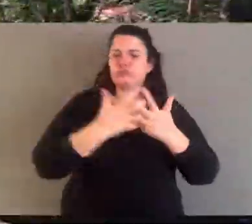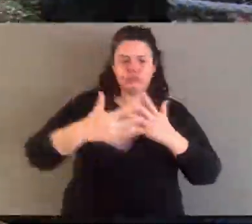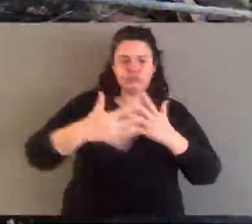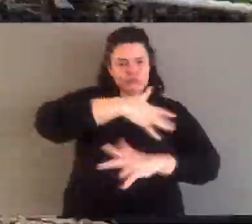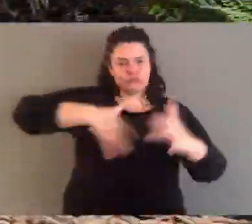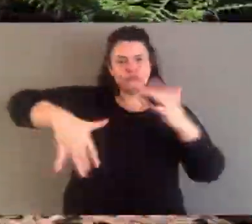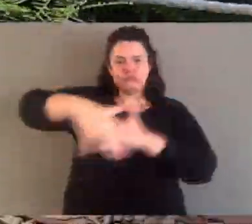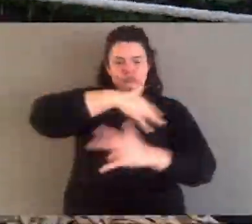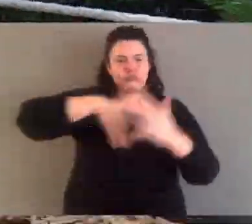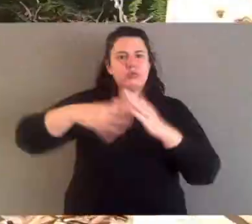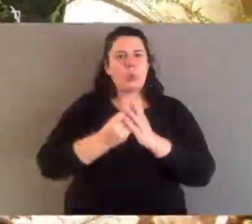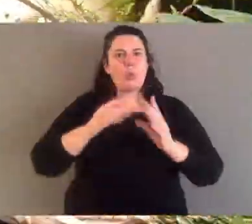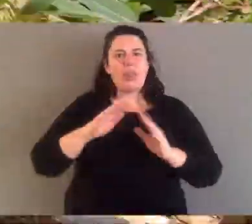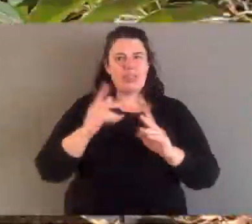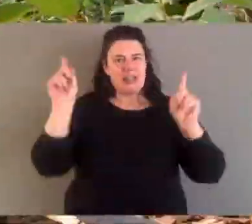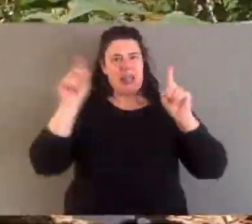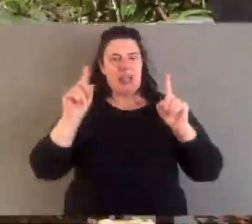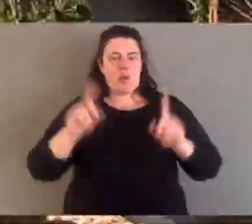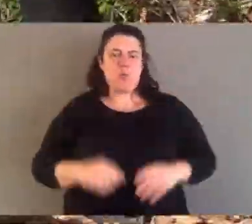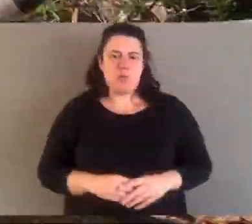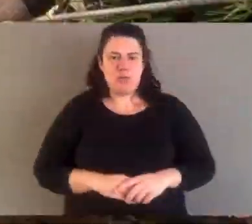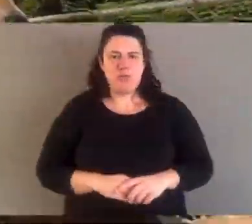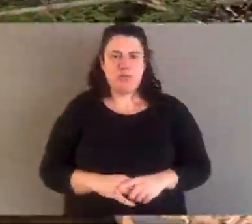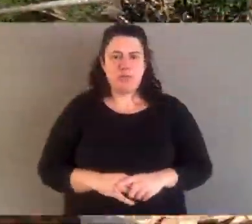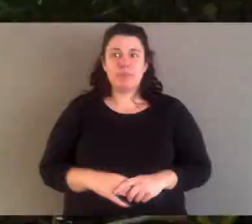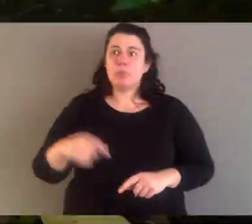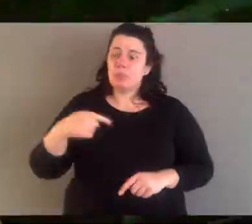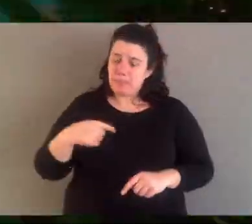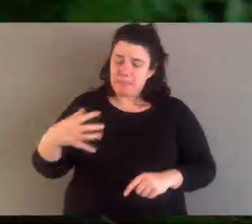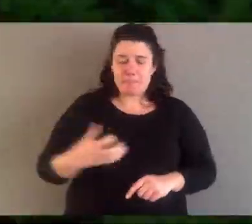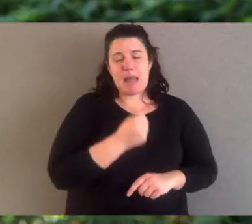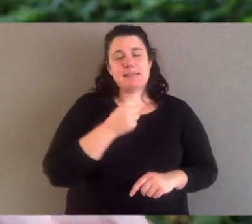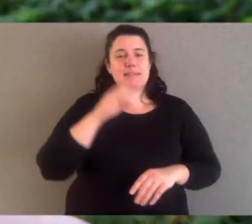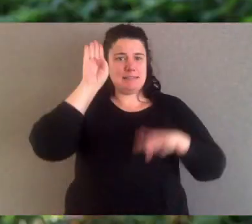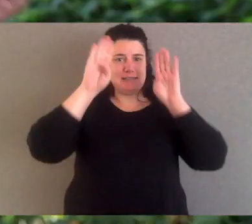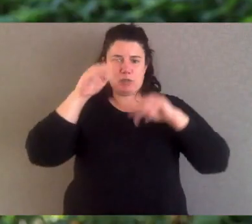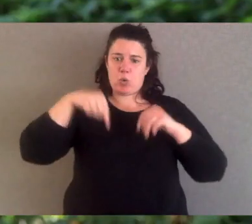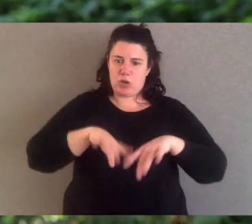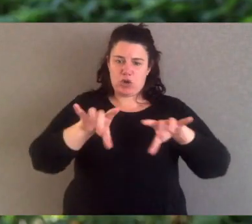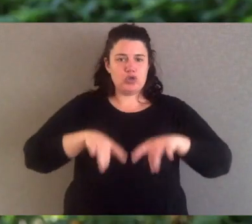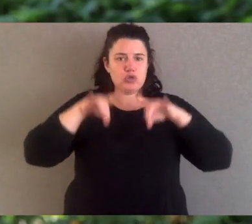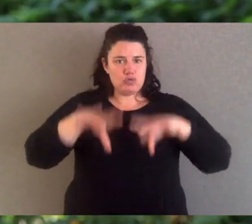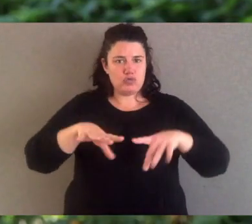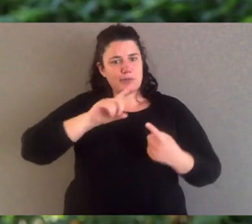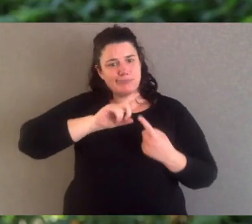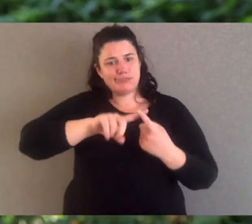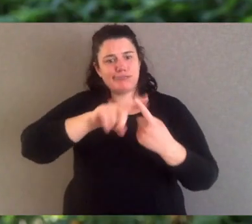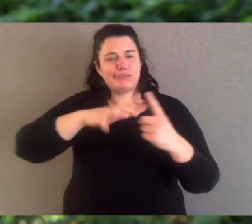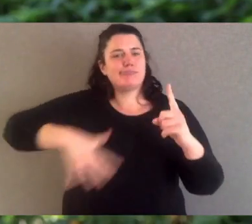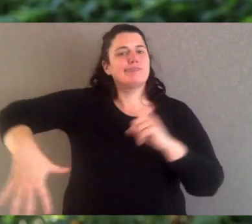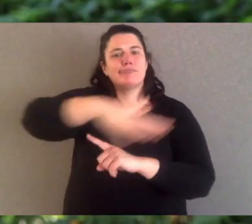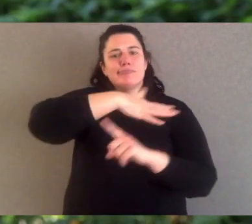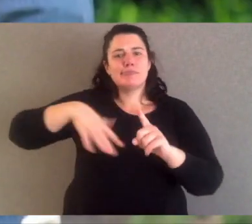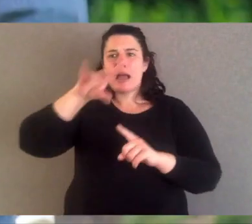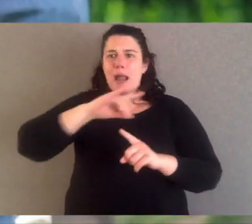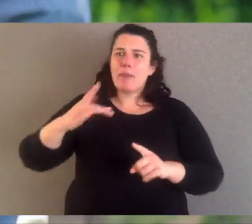slotted in to an ecological role and as a result we need the dingo in Australia to maintain balance in our ecological